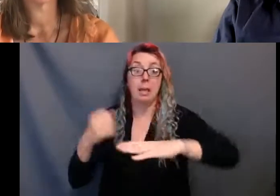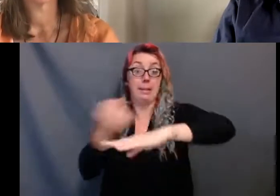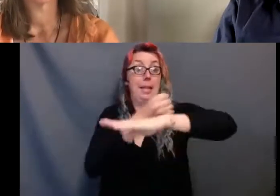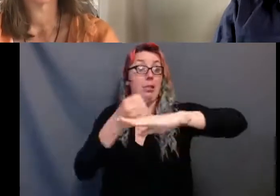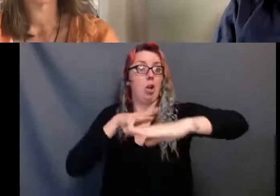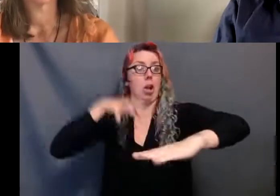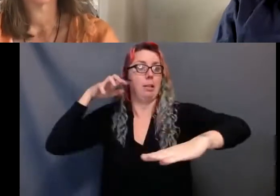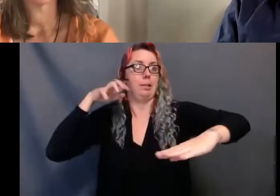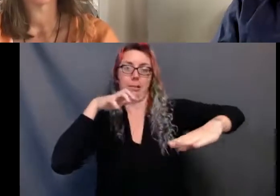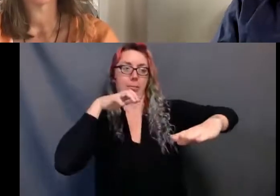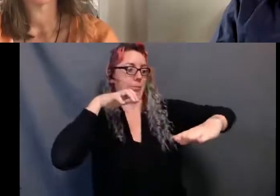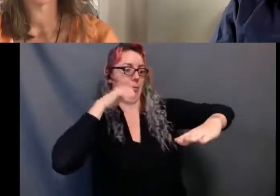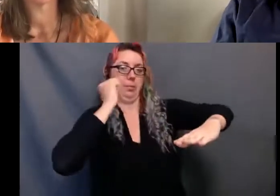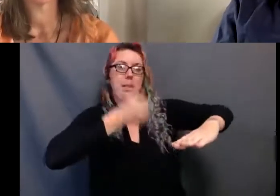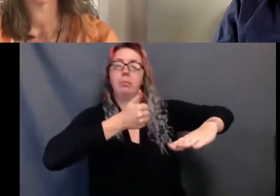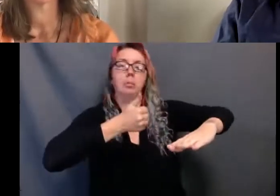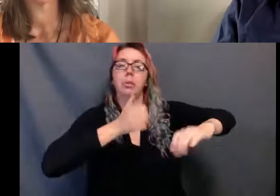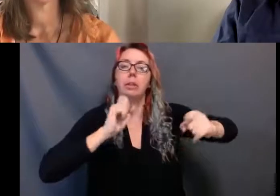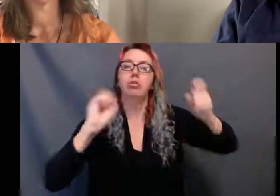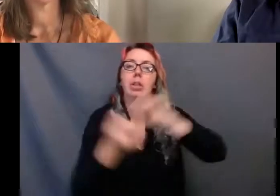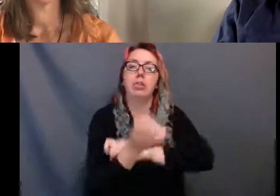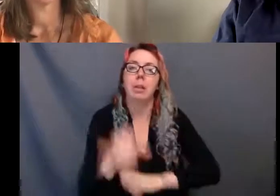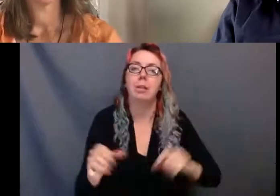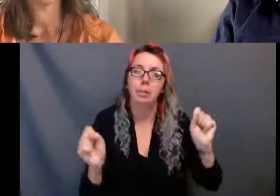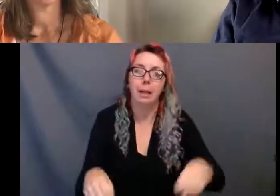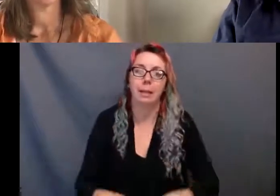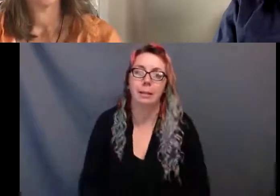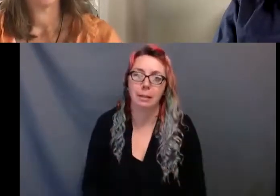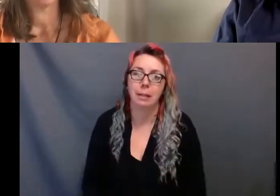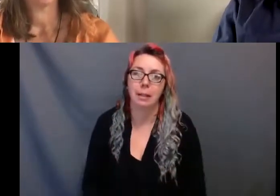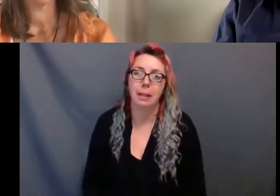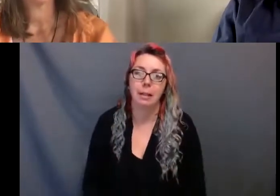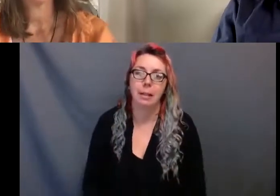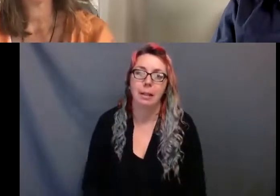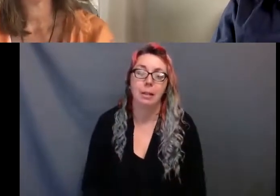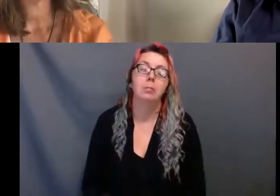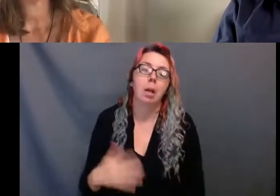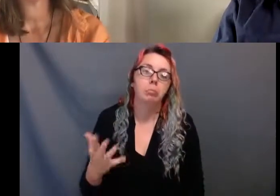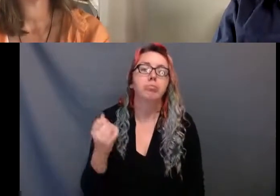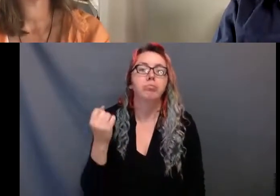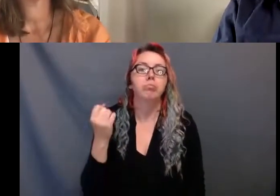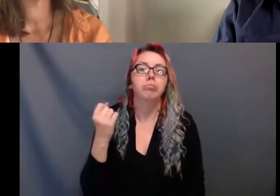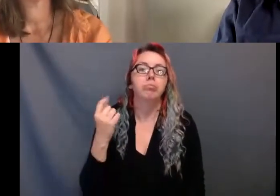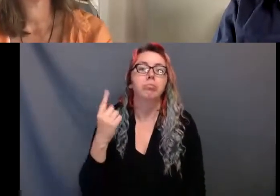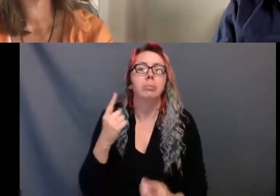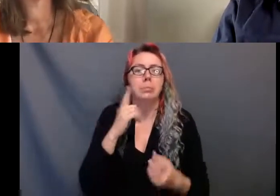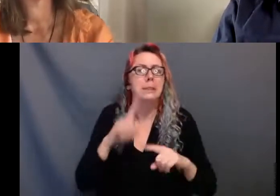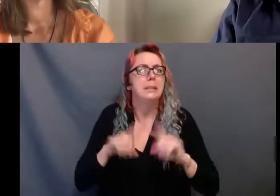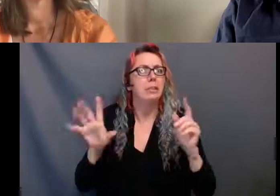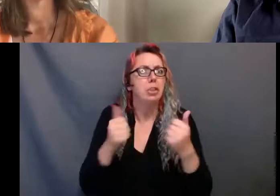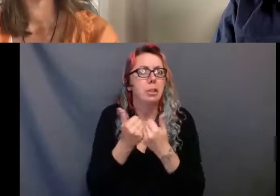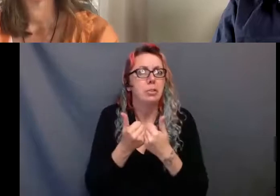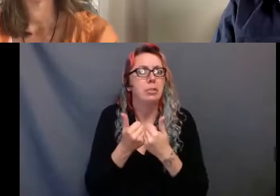so exciting to me. Of course, they come with their own challenges, but in those challenges areas are out of dimensions of